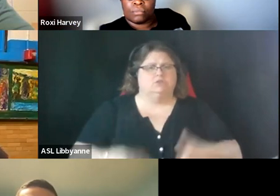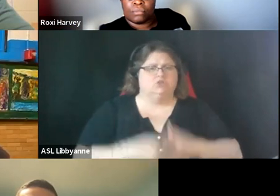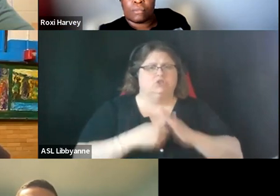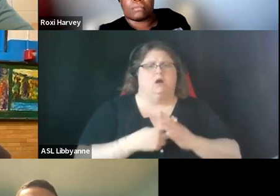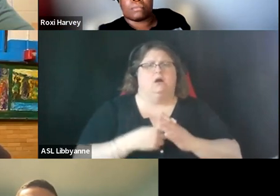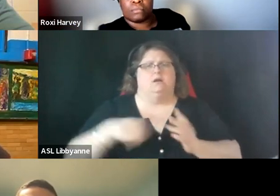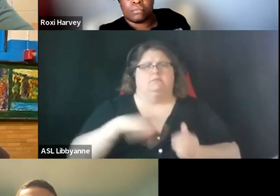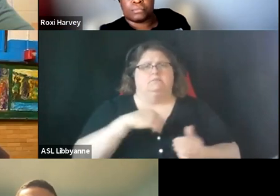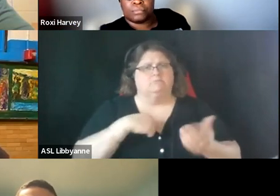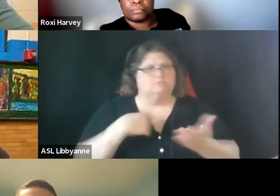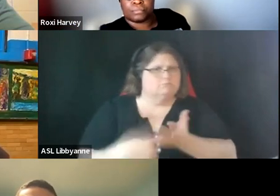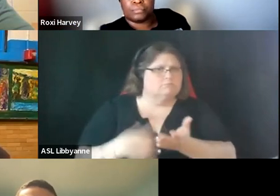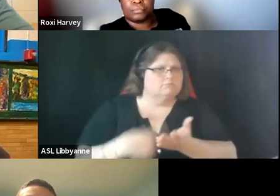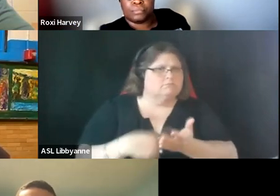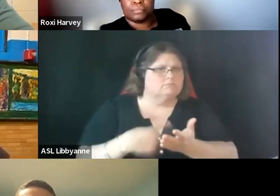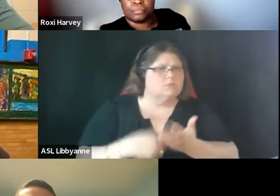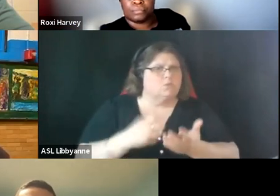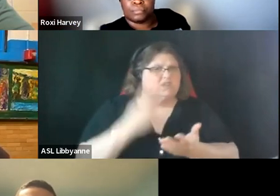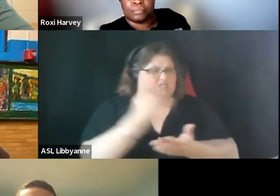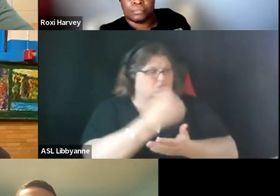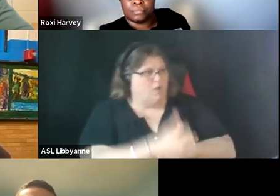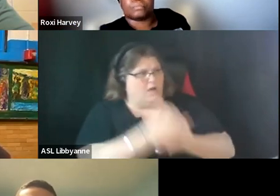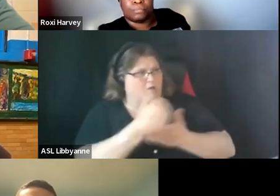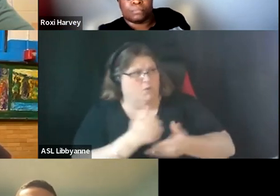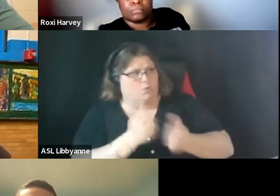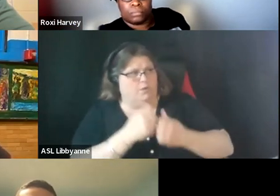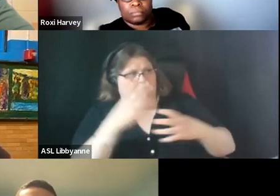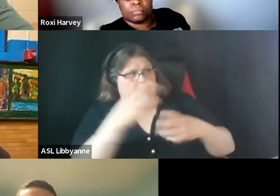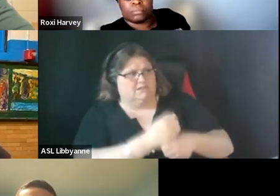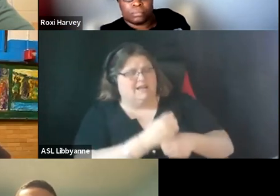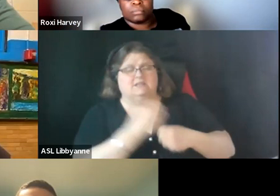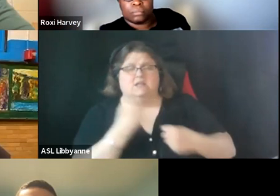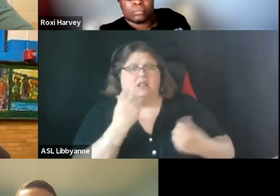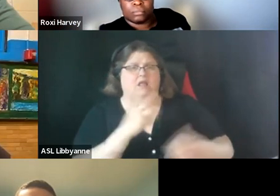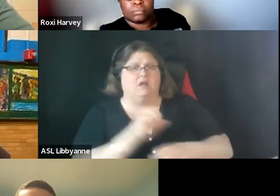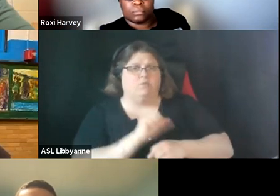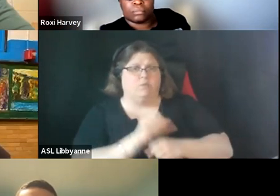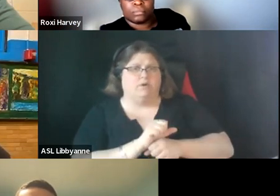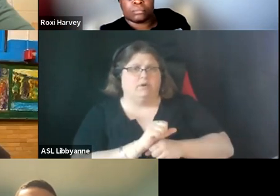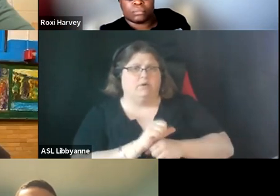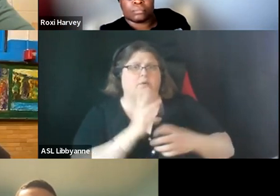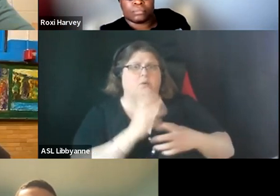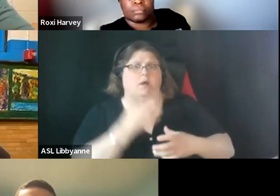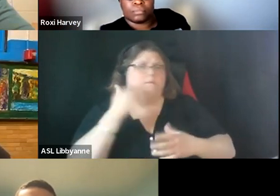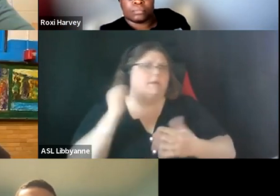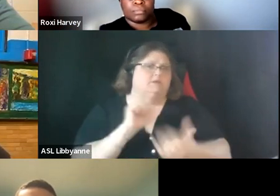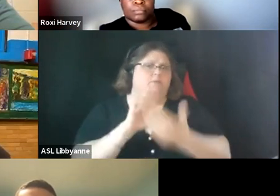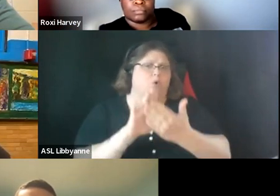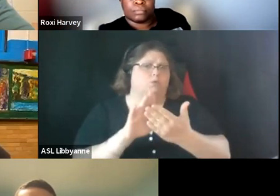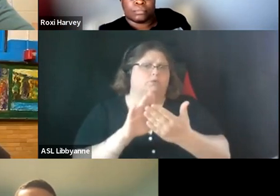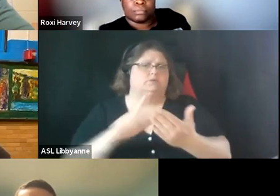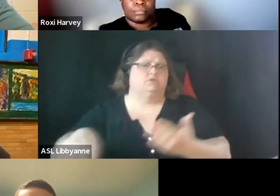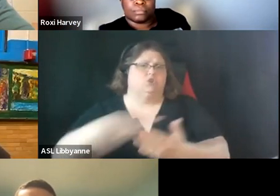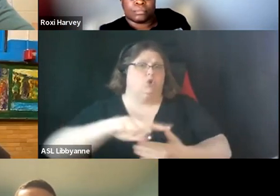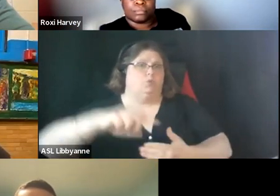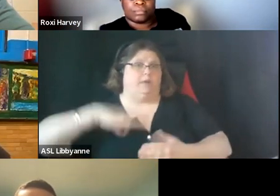right with some of that consolidation because this is a hours of work um and we want to do it in a way that's helpful right to all the constituencies